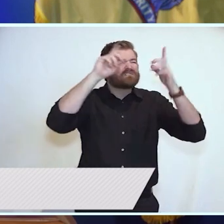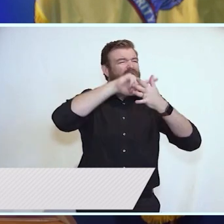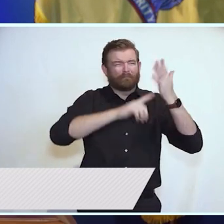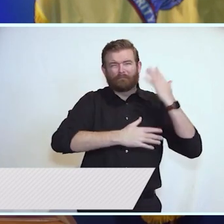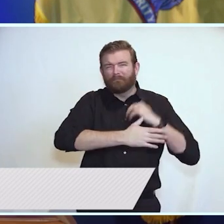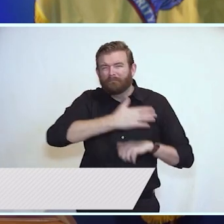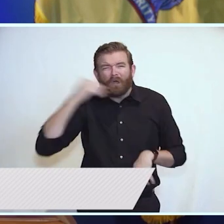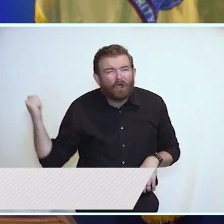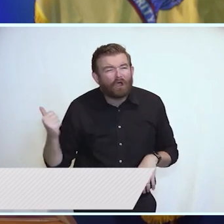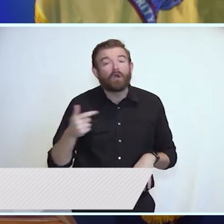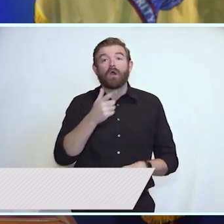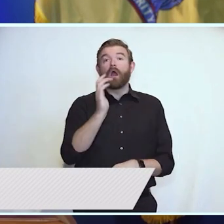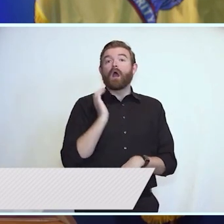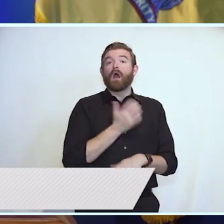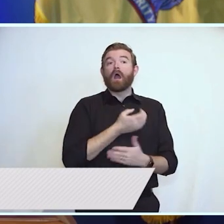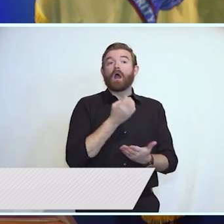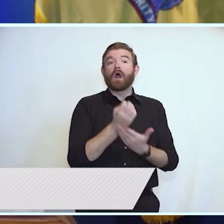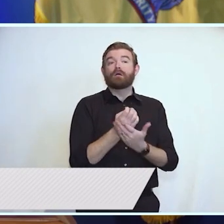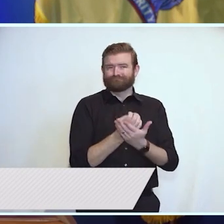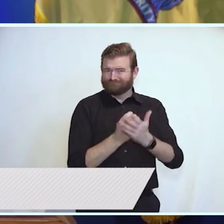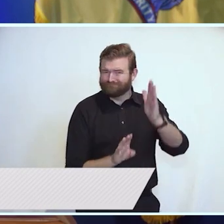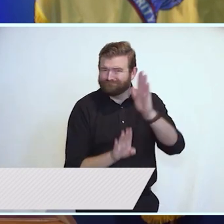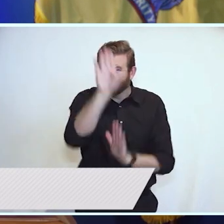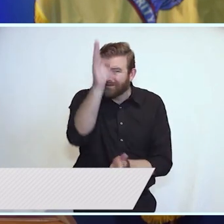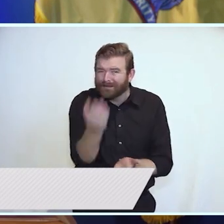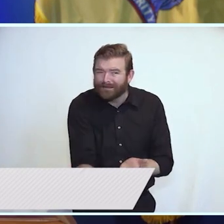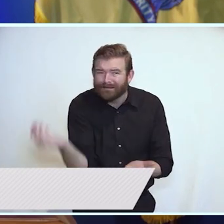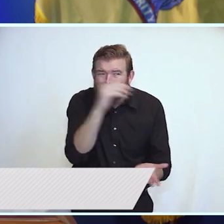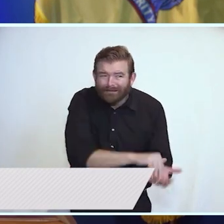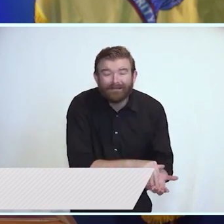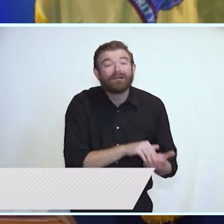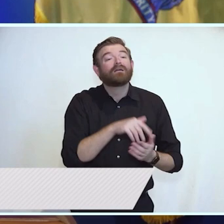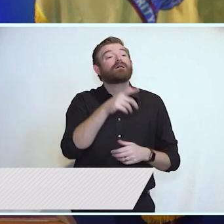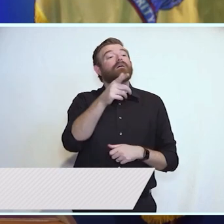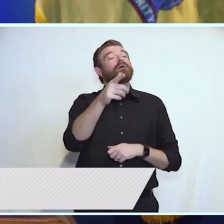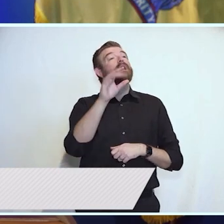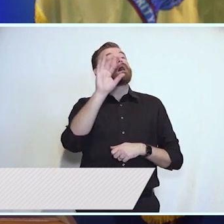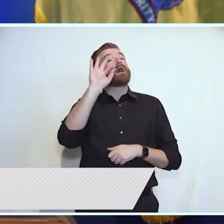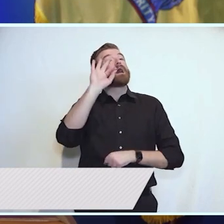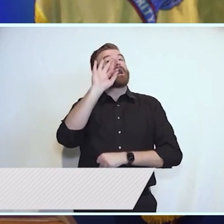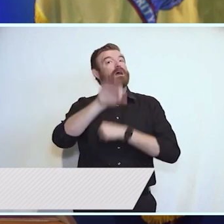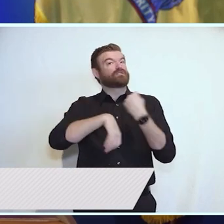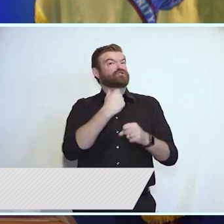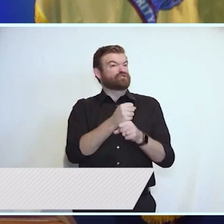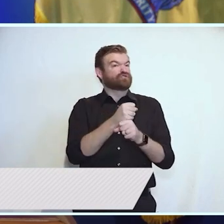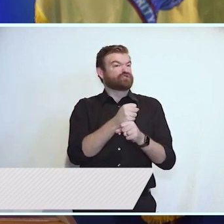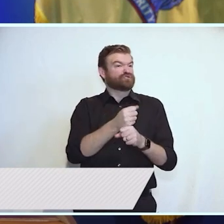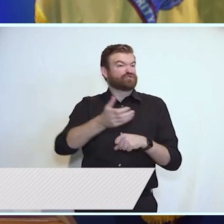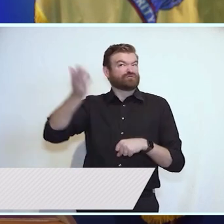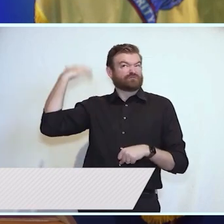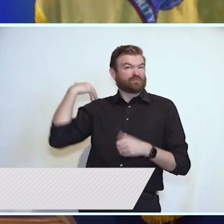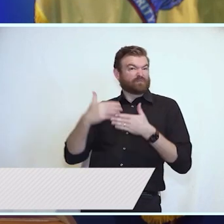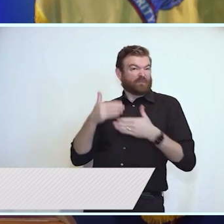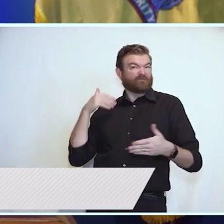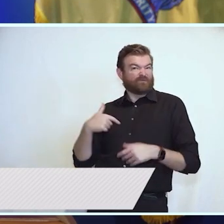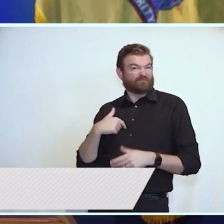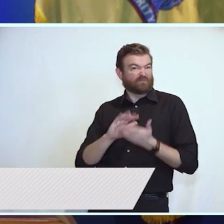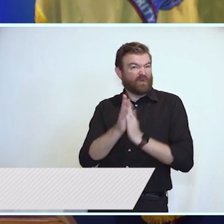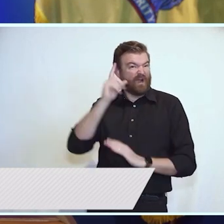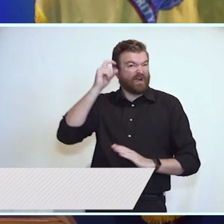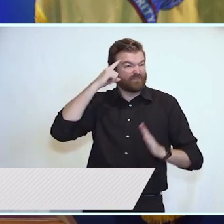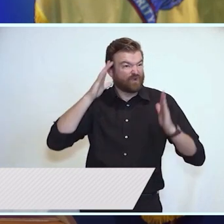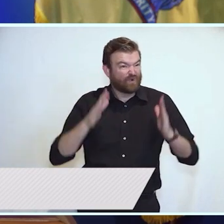growing again. Across the nine years before I took office, New Jersey's economic growth ranked